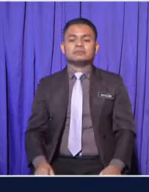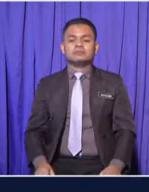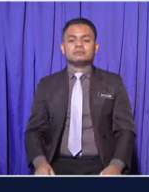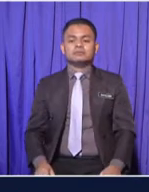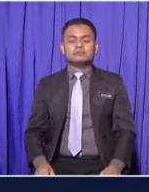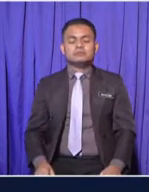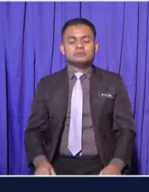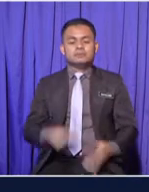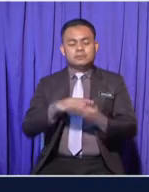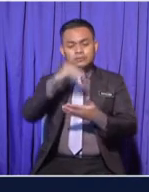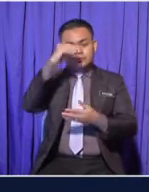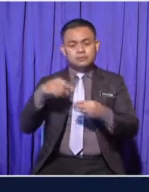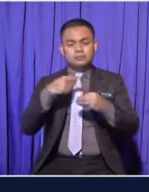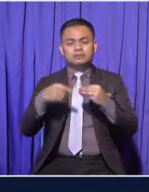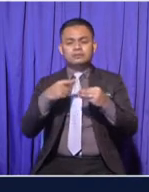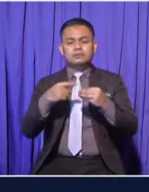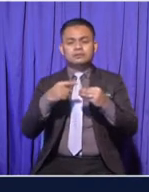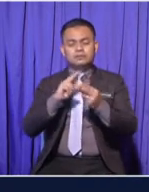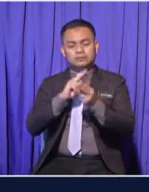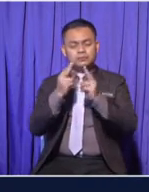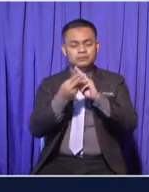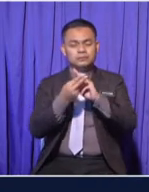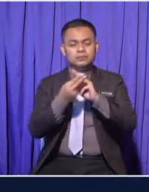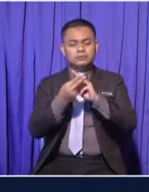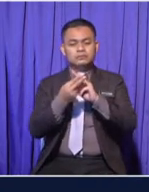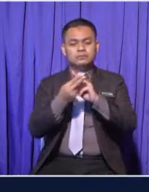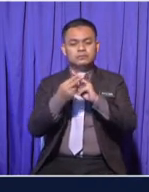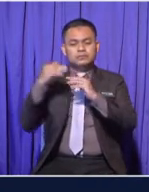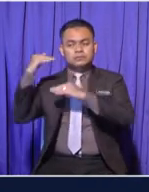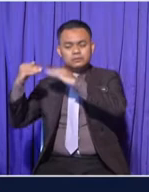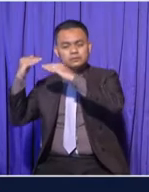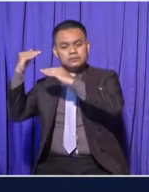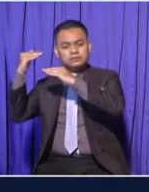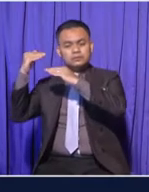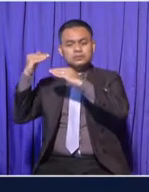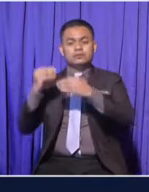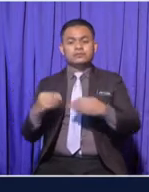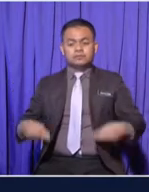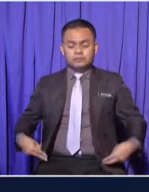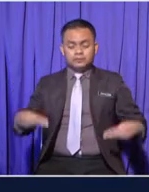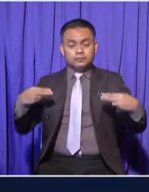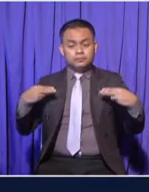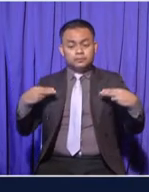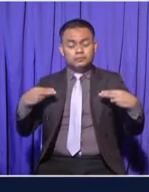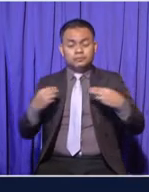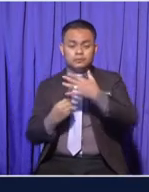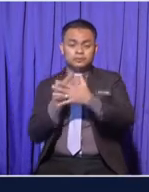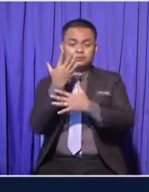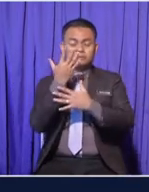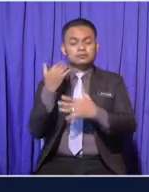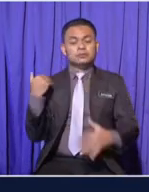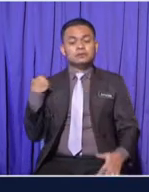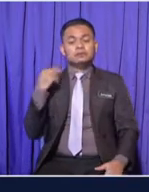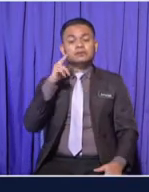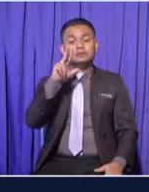the changes from each stage of human growth There are 3 main